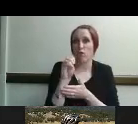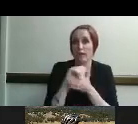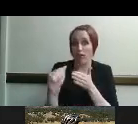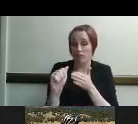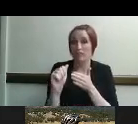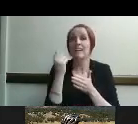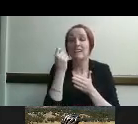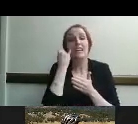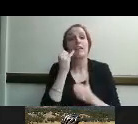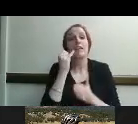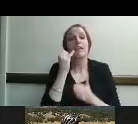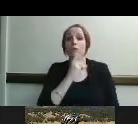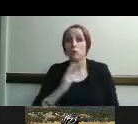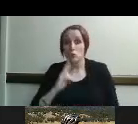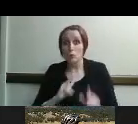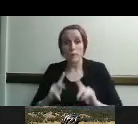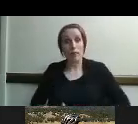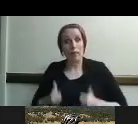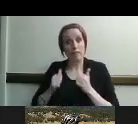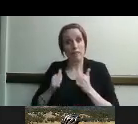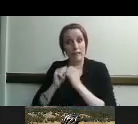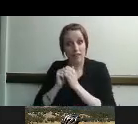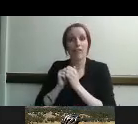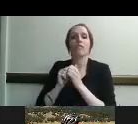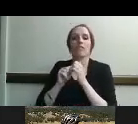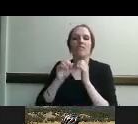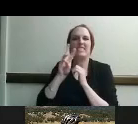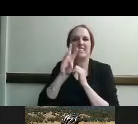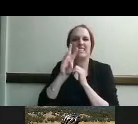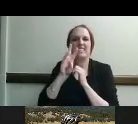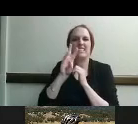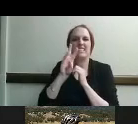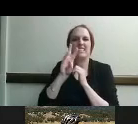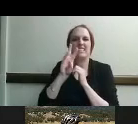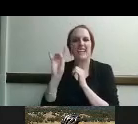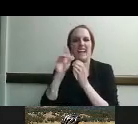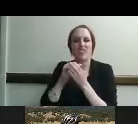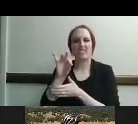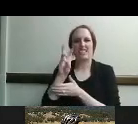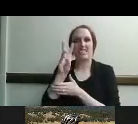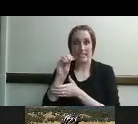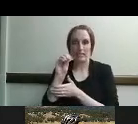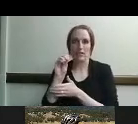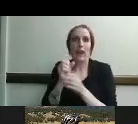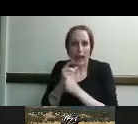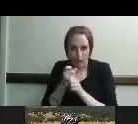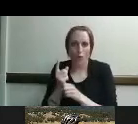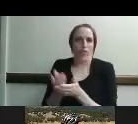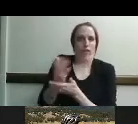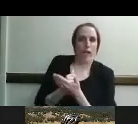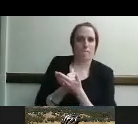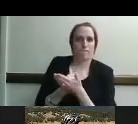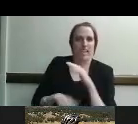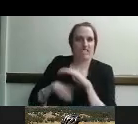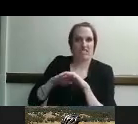dollars in an annual income so those three requirements again are the hearing loss the vision loss